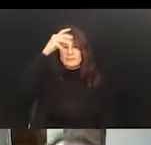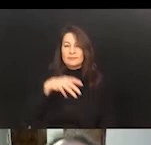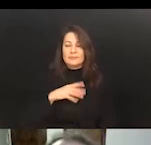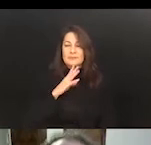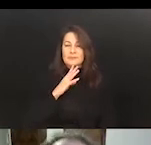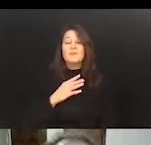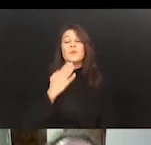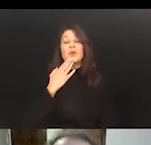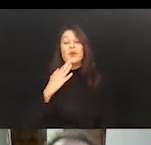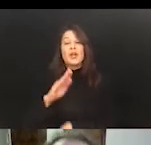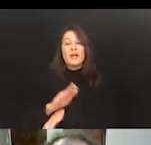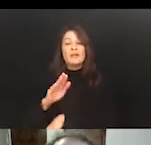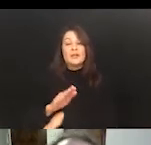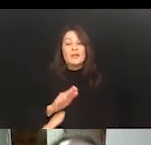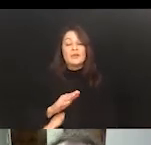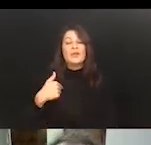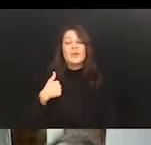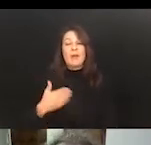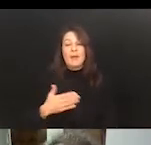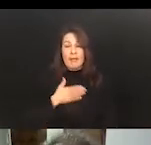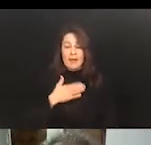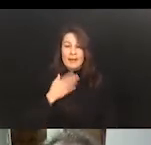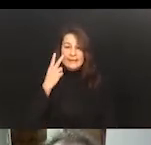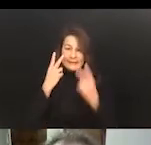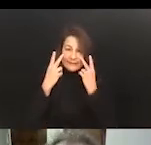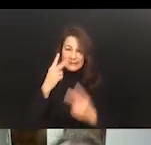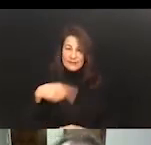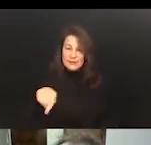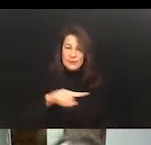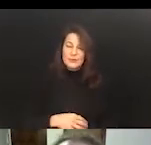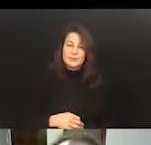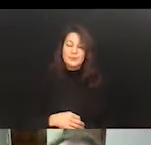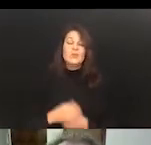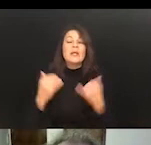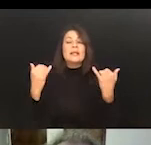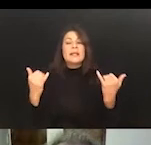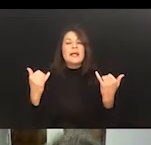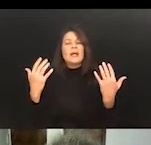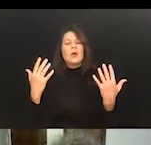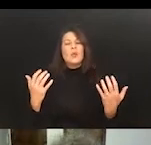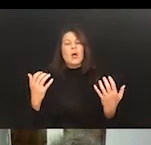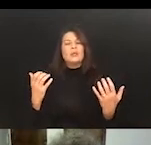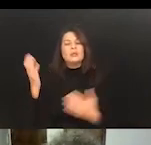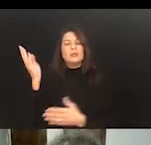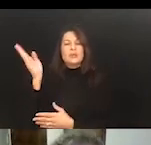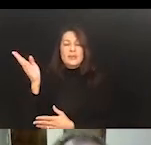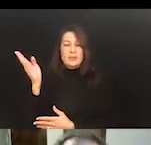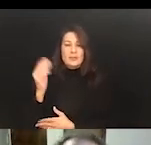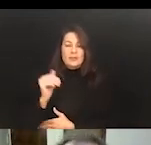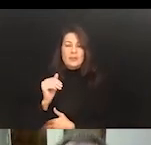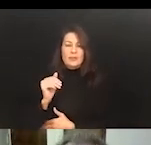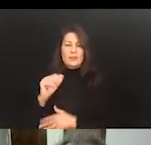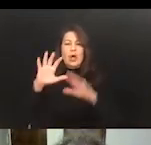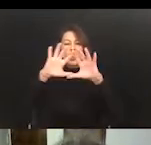Good afternoon, everyone. I'm glad to see you. And, you know, today I want to sort of present a